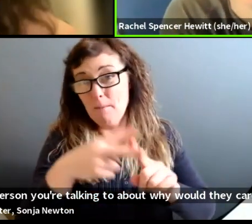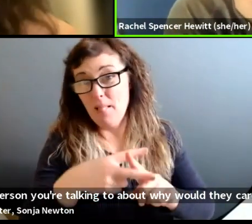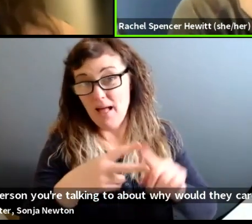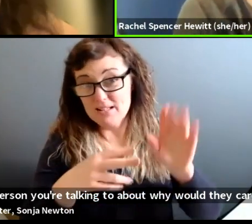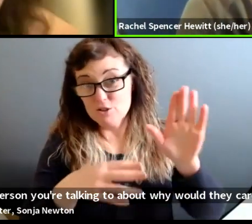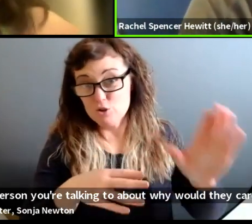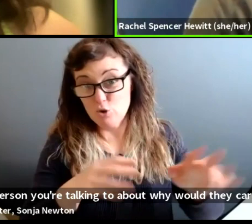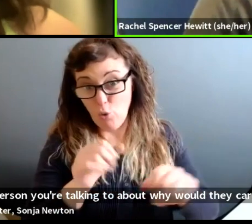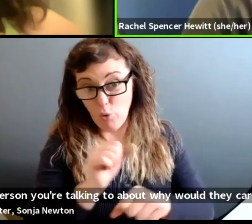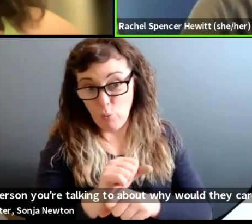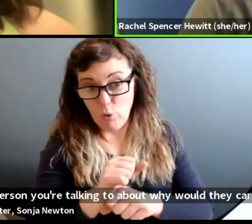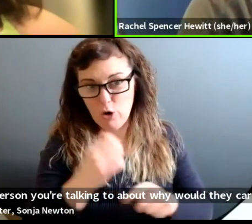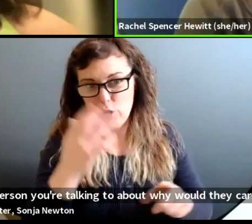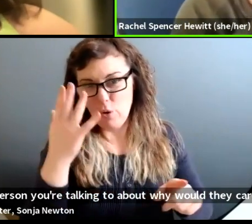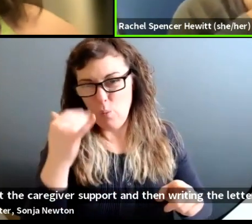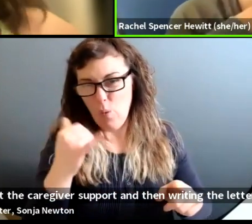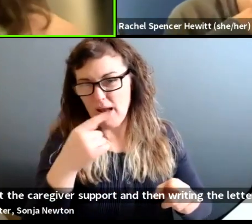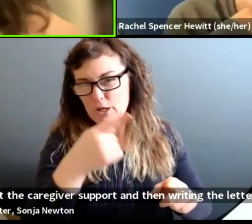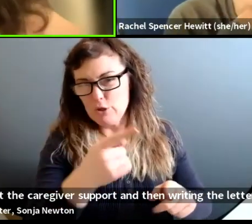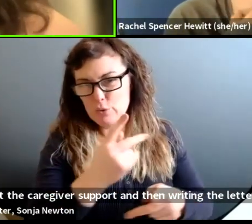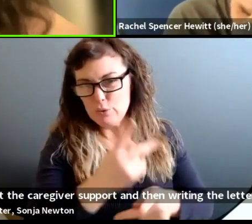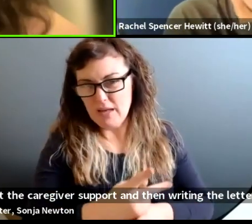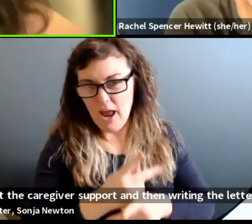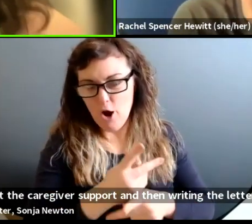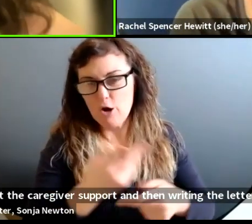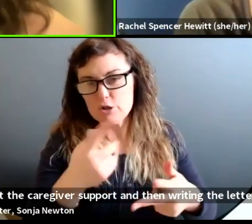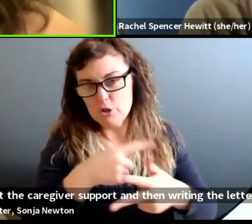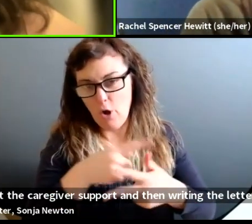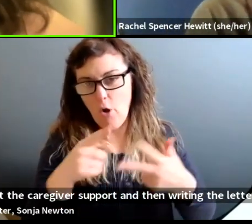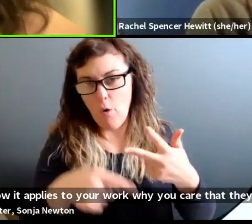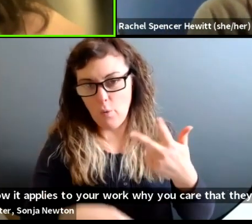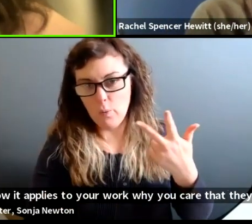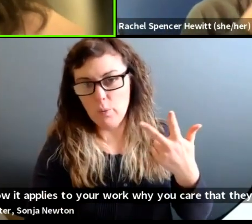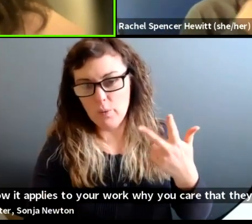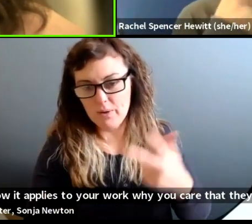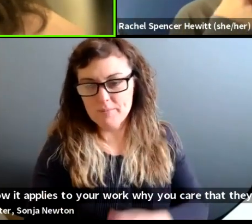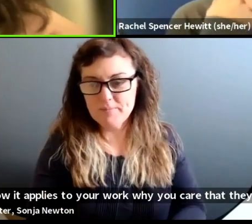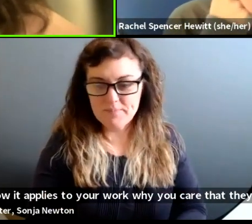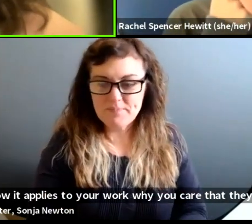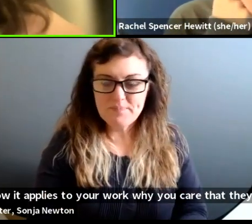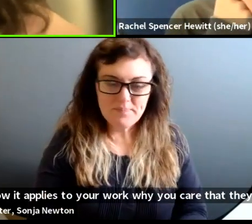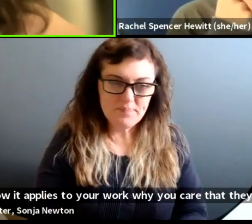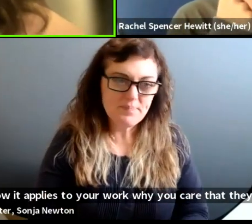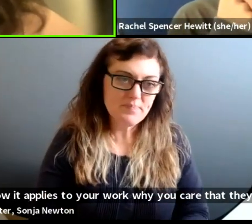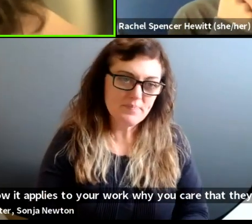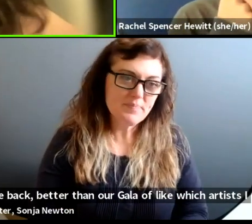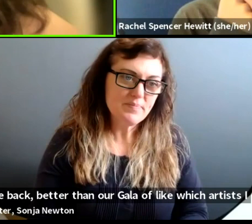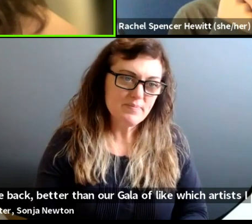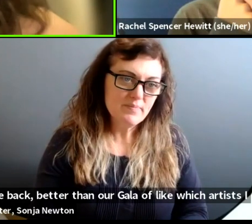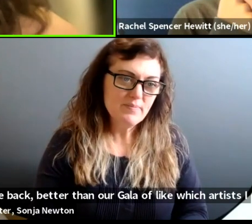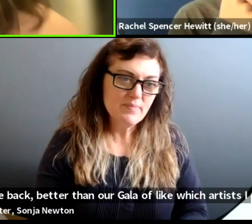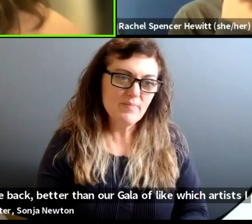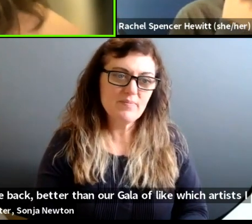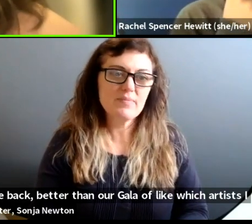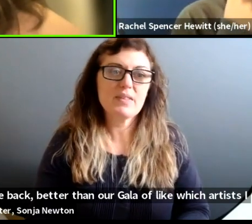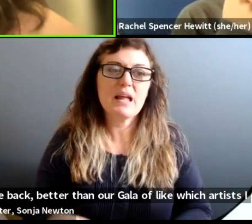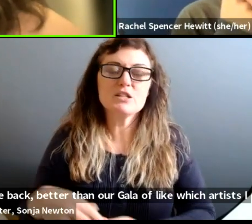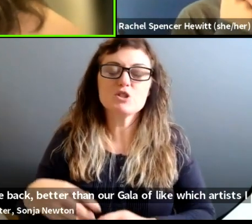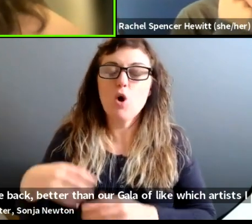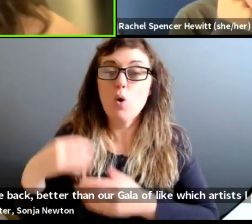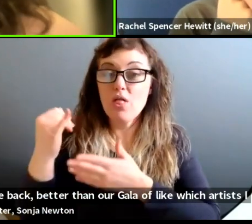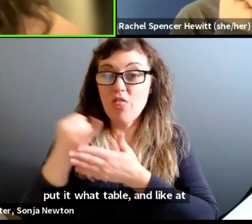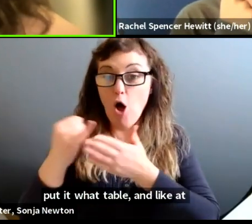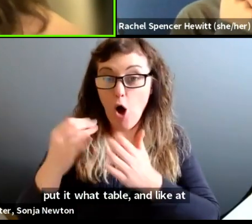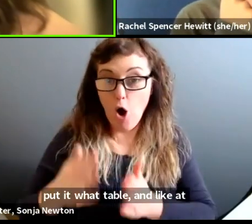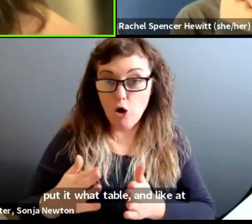that they give. There's also an art, uh, galas of like, which artist I put at what table and like